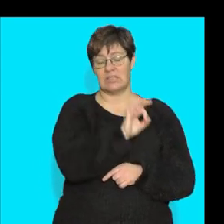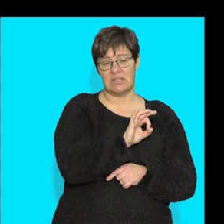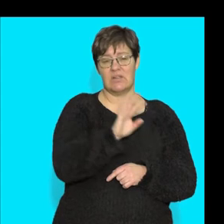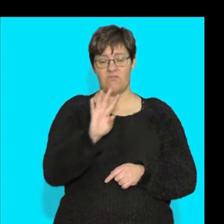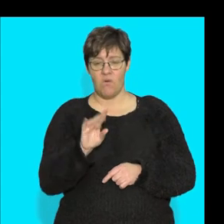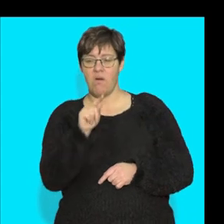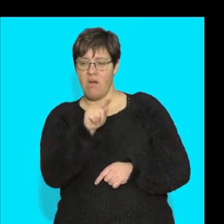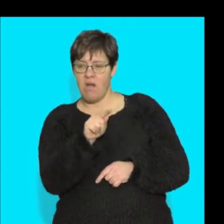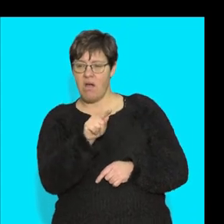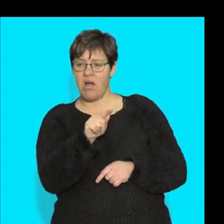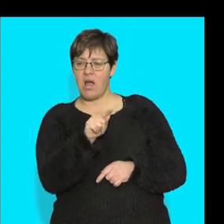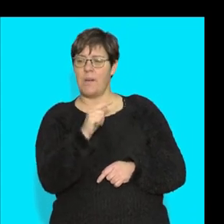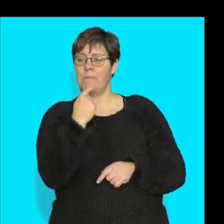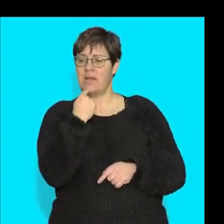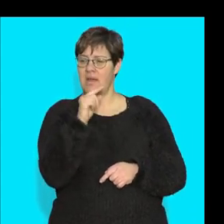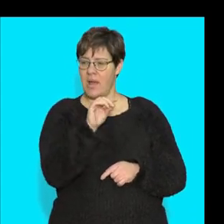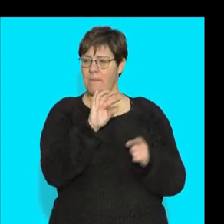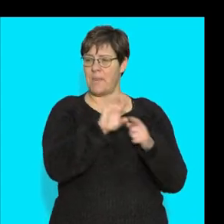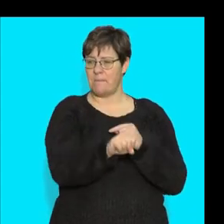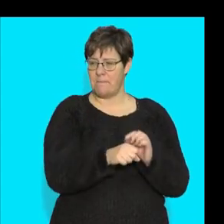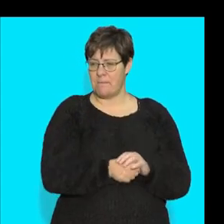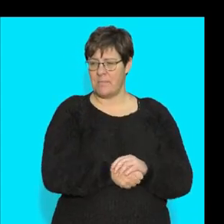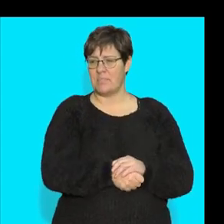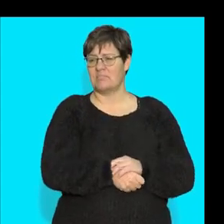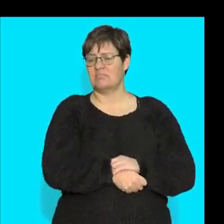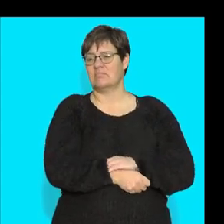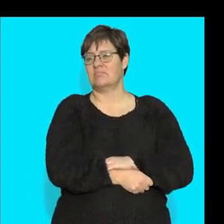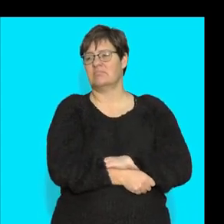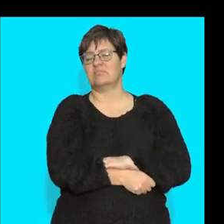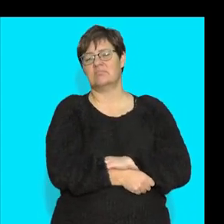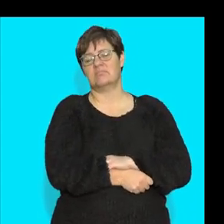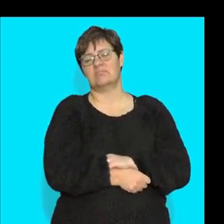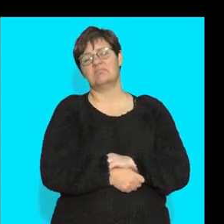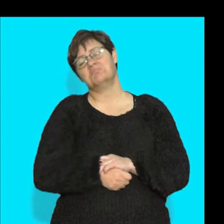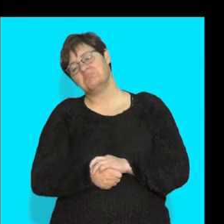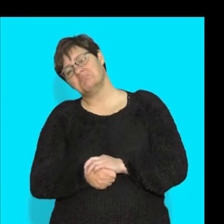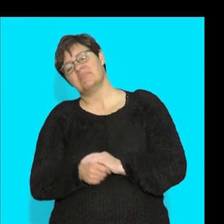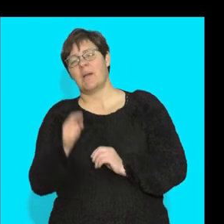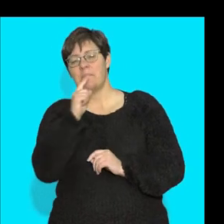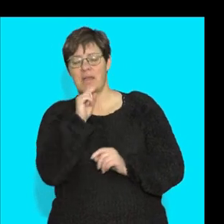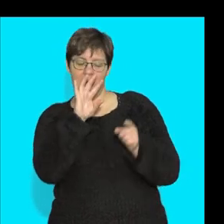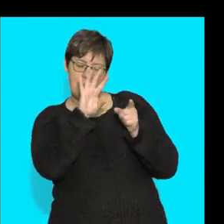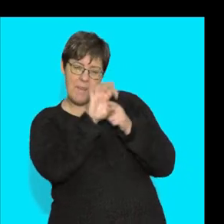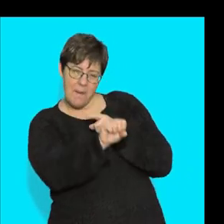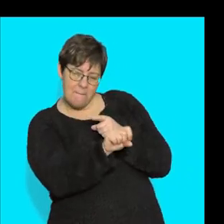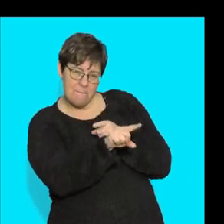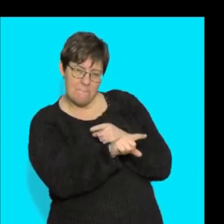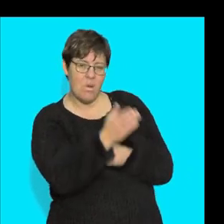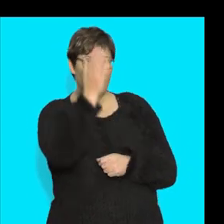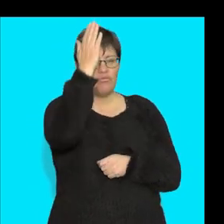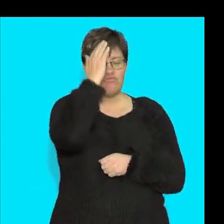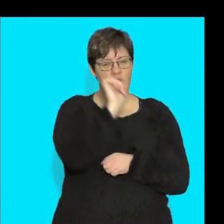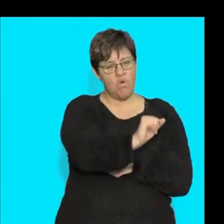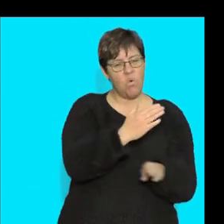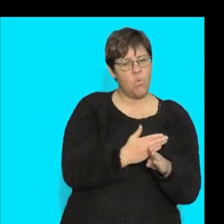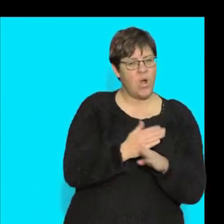tissue that right so you need to be able usually to recognize it know its function